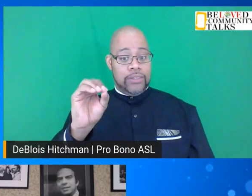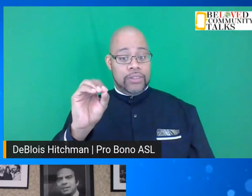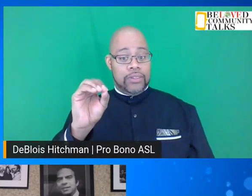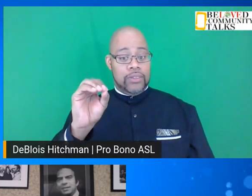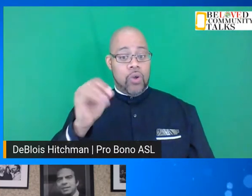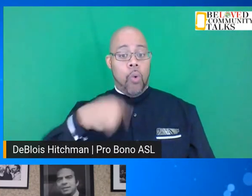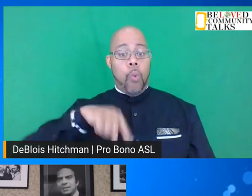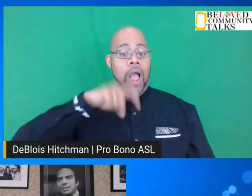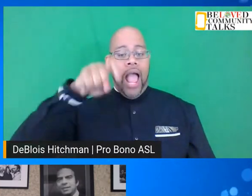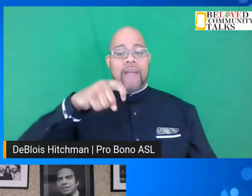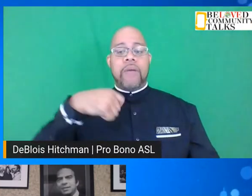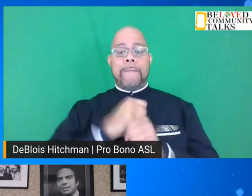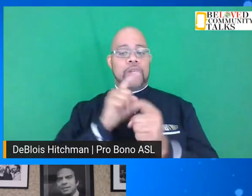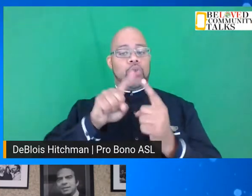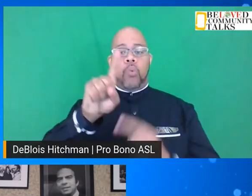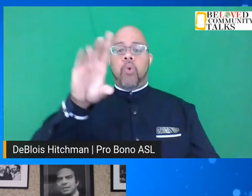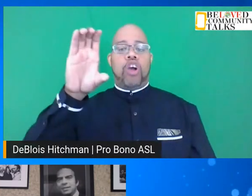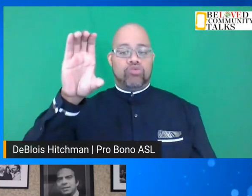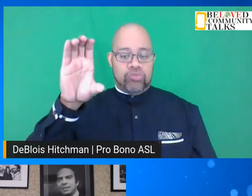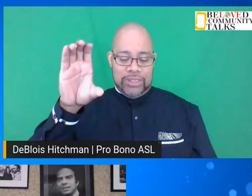we got to make it to 100.